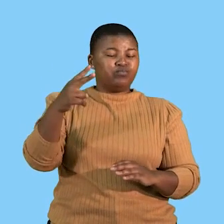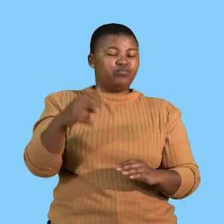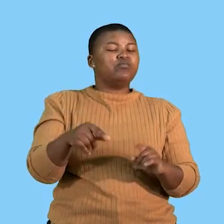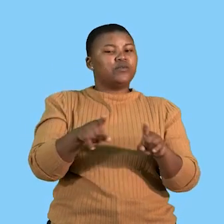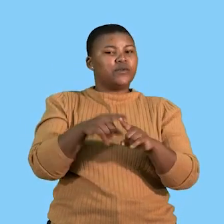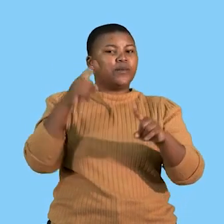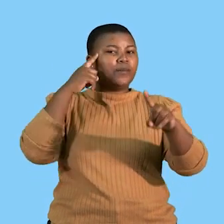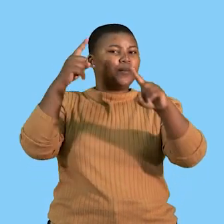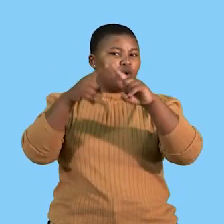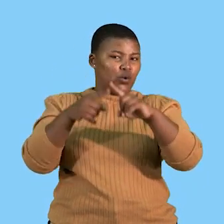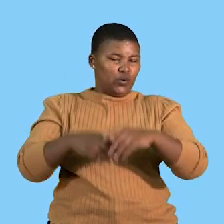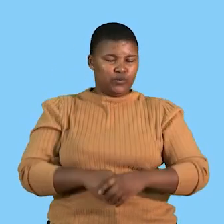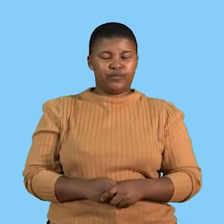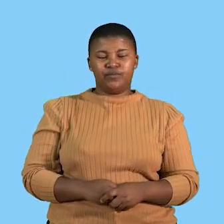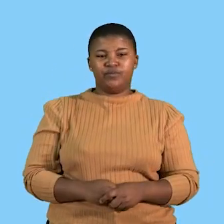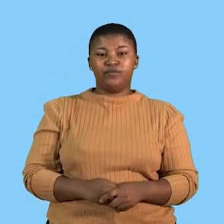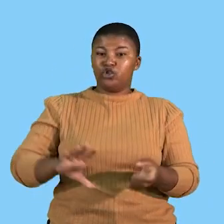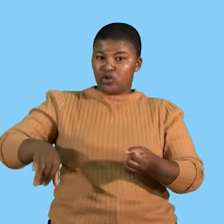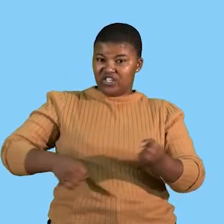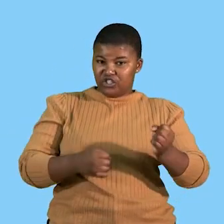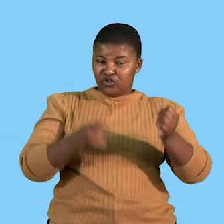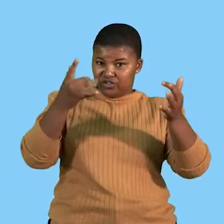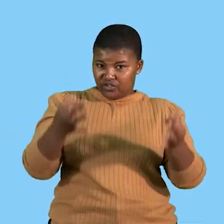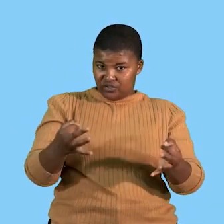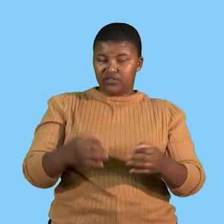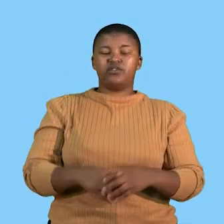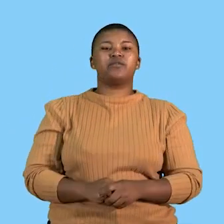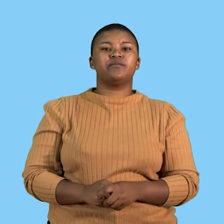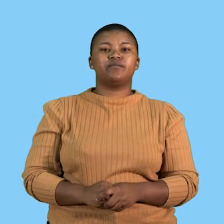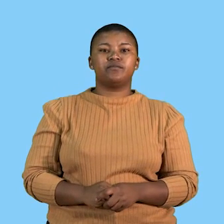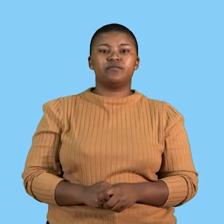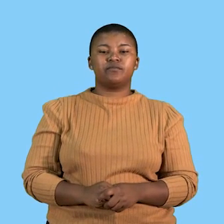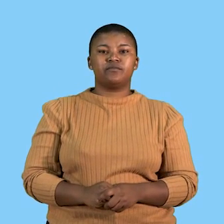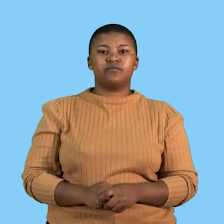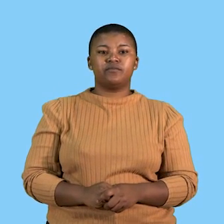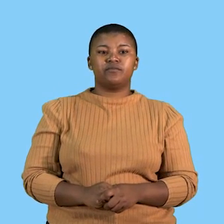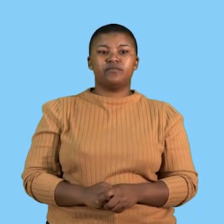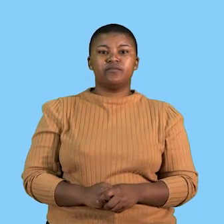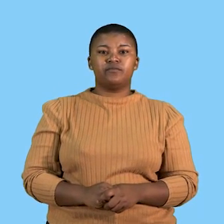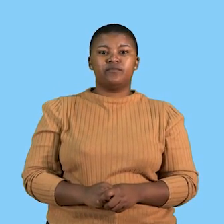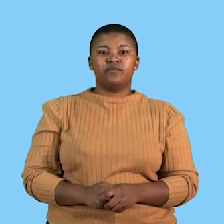the business. So we will say that they make strategic decisions. decisions.